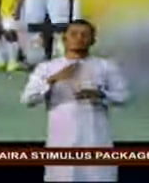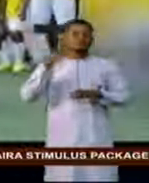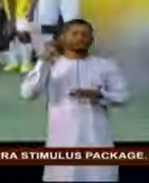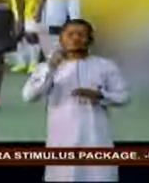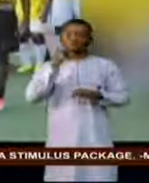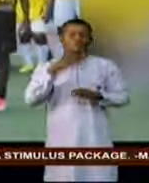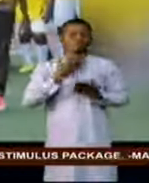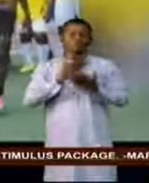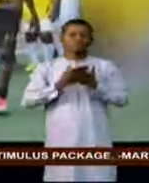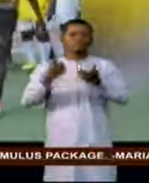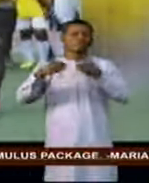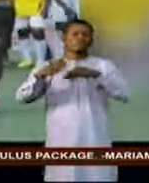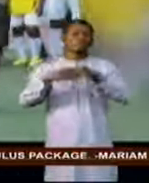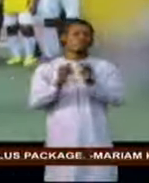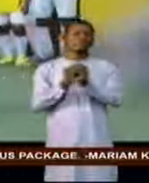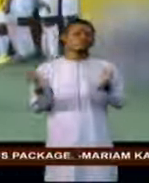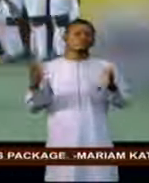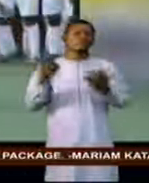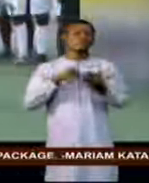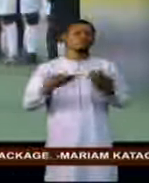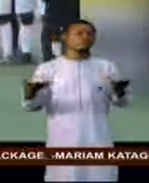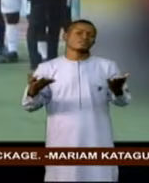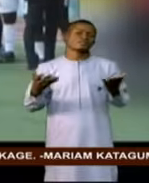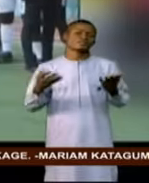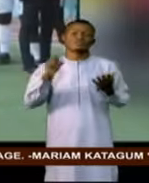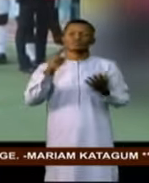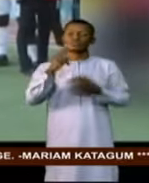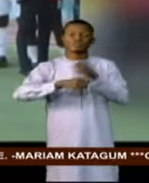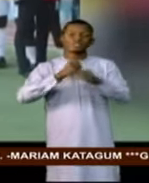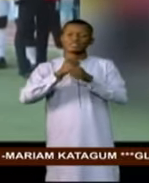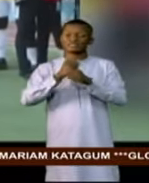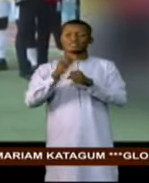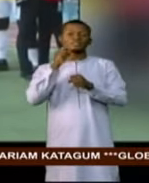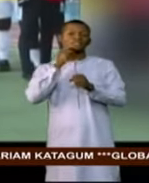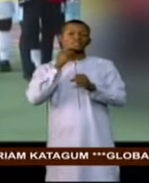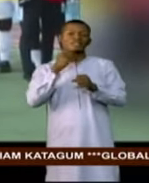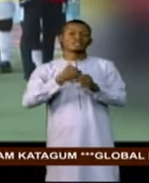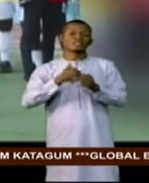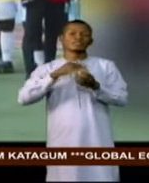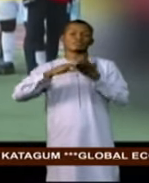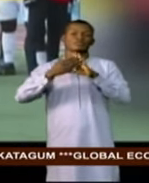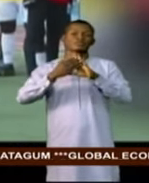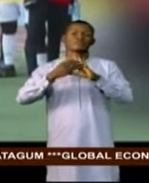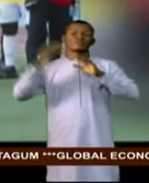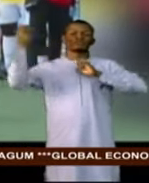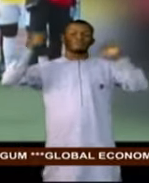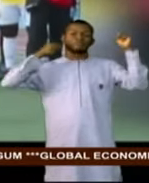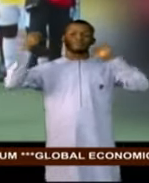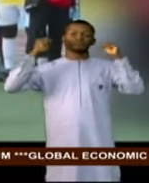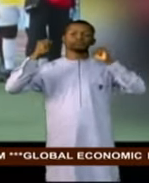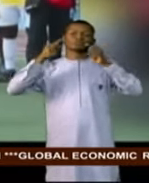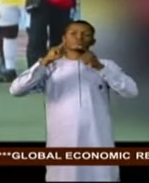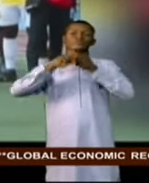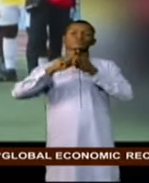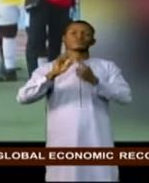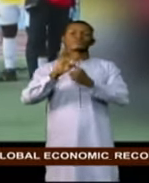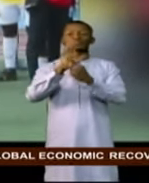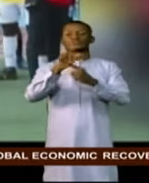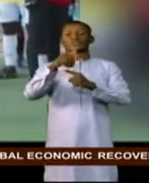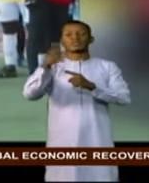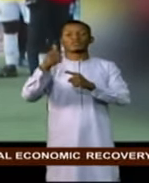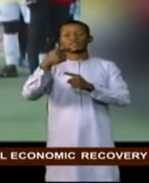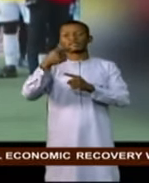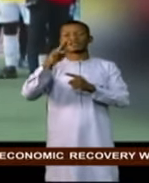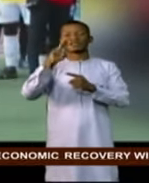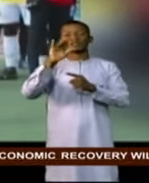medals. Twelve-year-old Nigerian freestyle wonder kid, Chinonso Eche, has smashed football freestyle record, setting another Guinness world